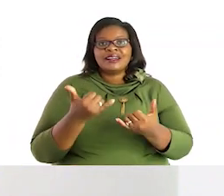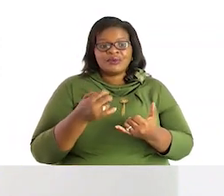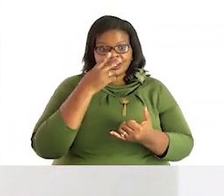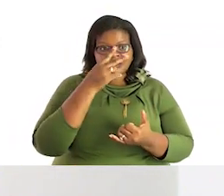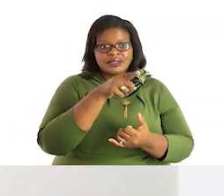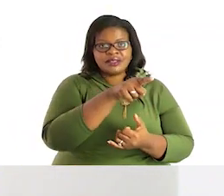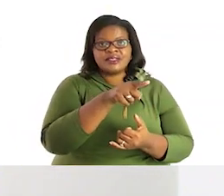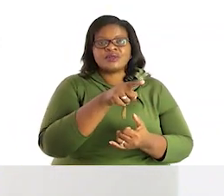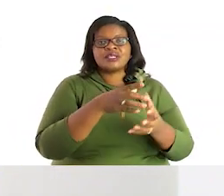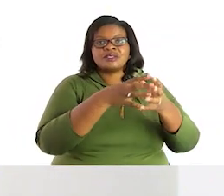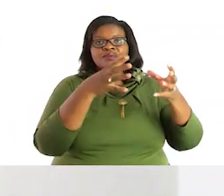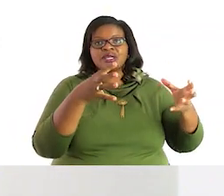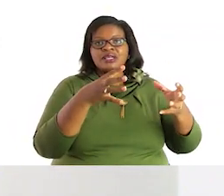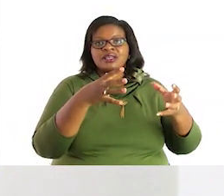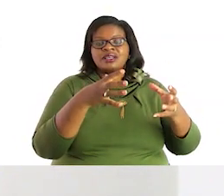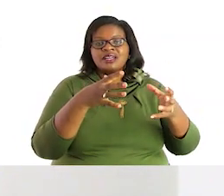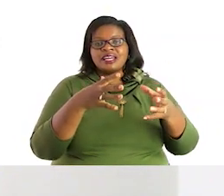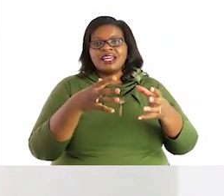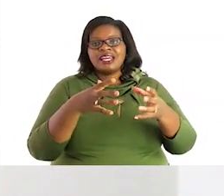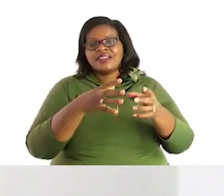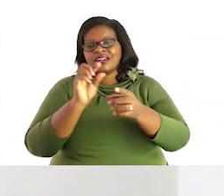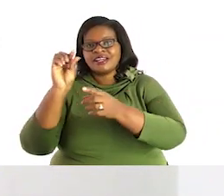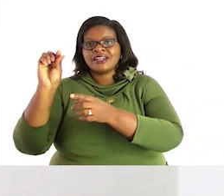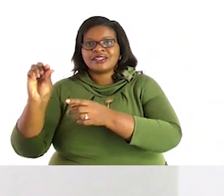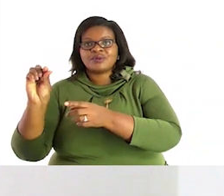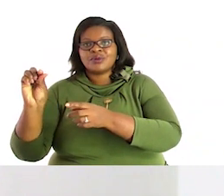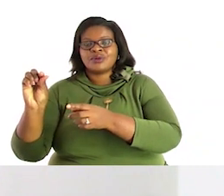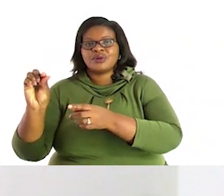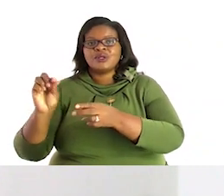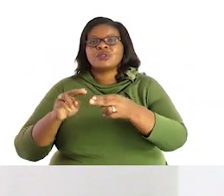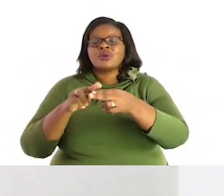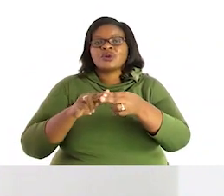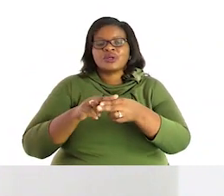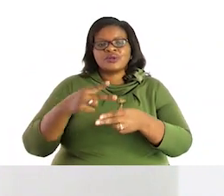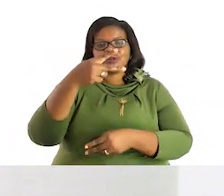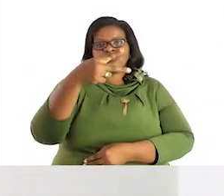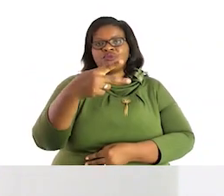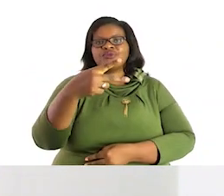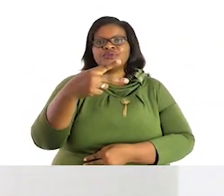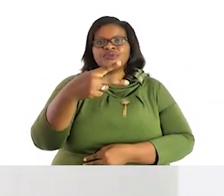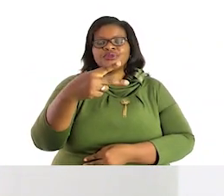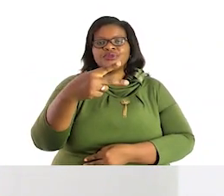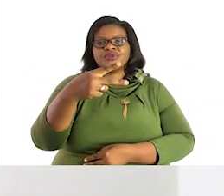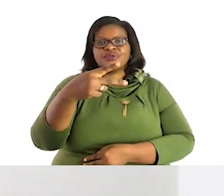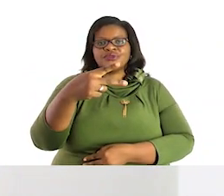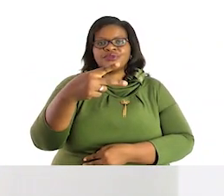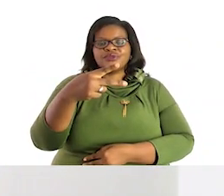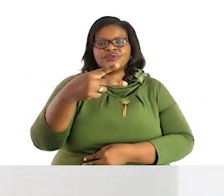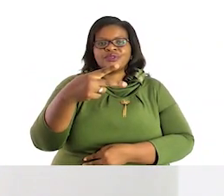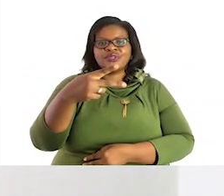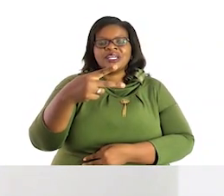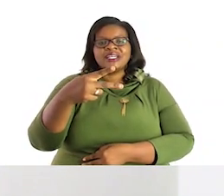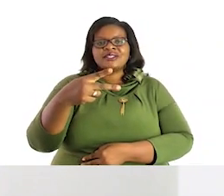then followed by a smaller number so we are using the first sign which is greater than this is correct then